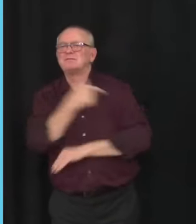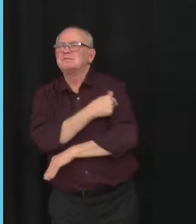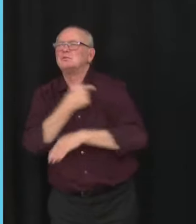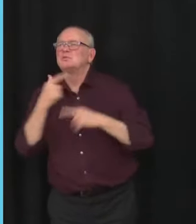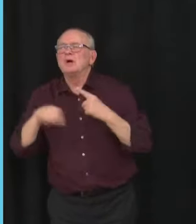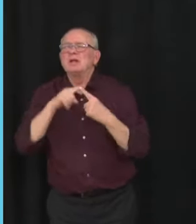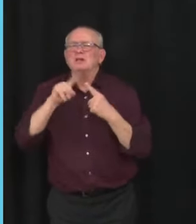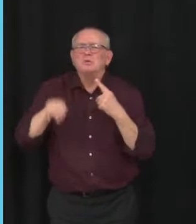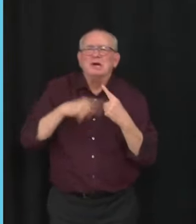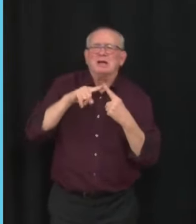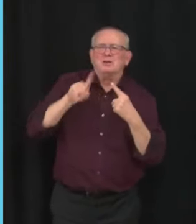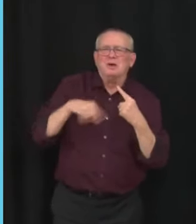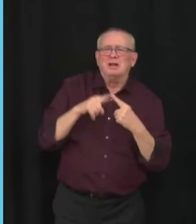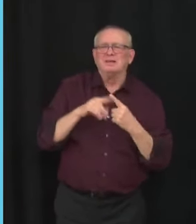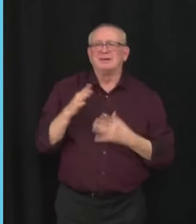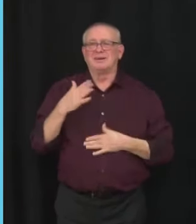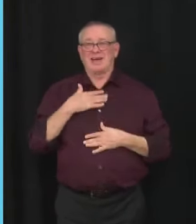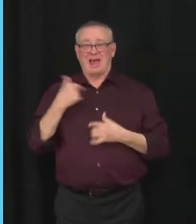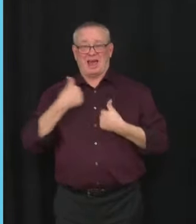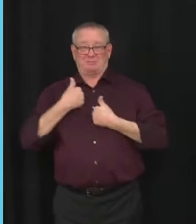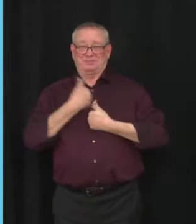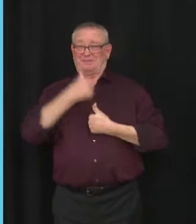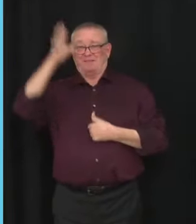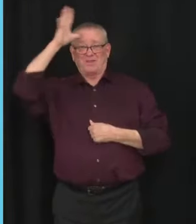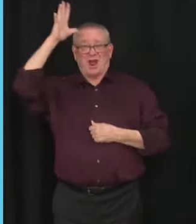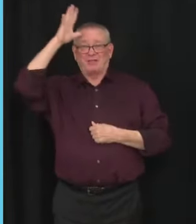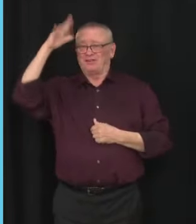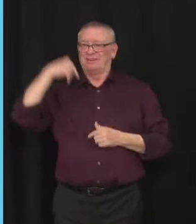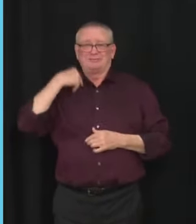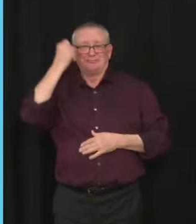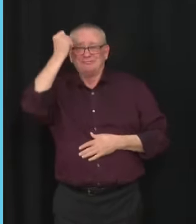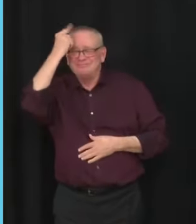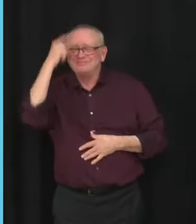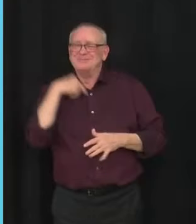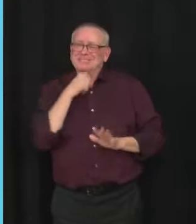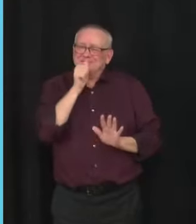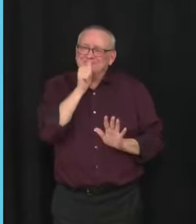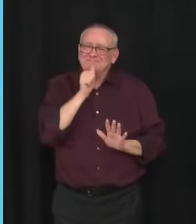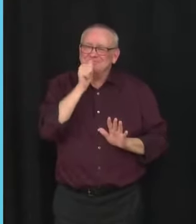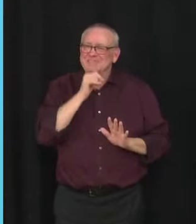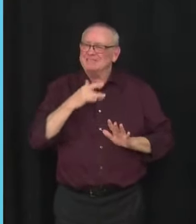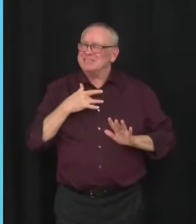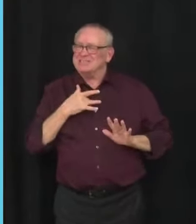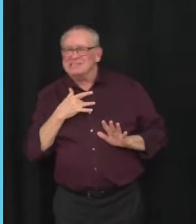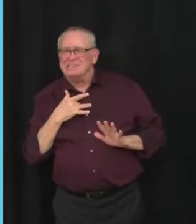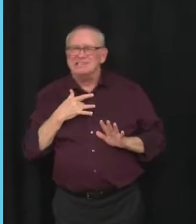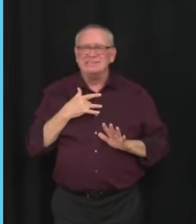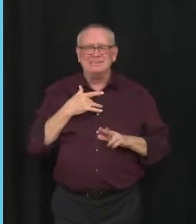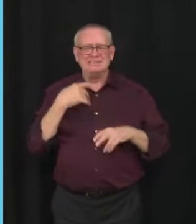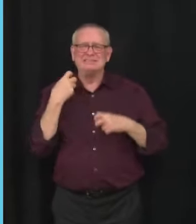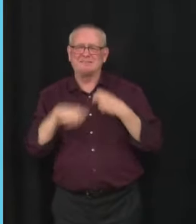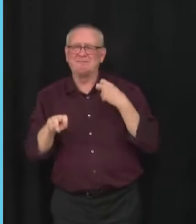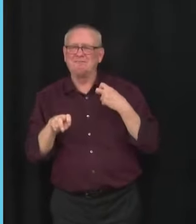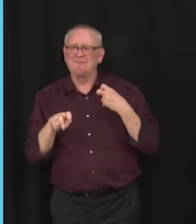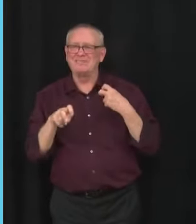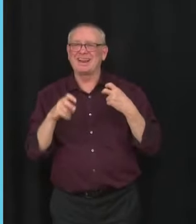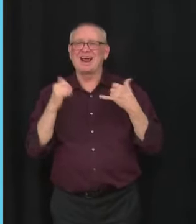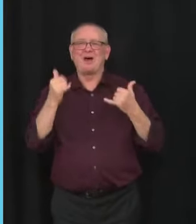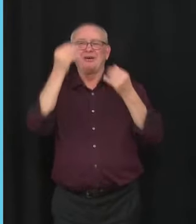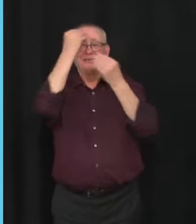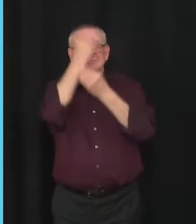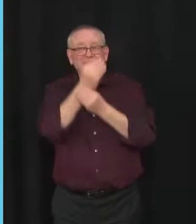I understand. While the waiting was definitely challenging, it's reassuring to know that the Pfizer vaccine went through a rigorous review